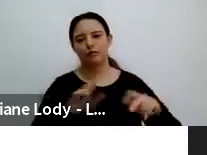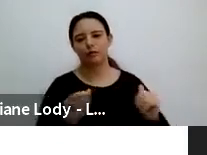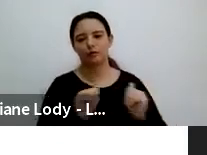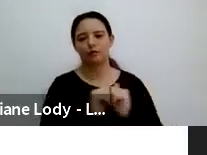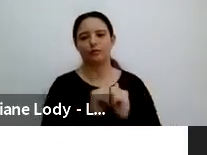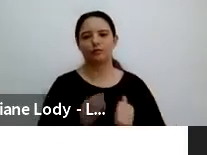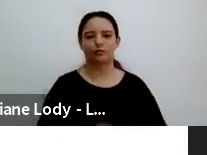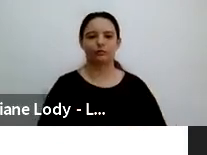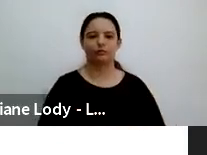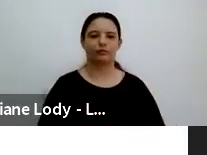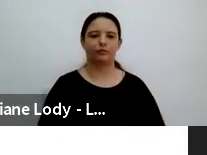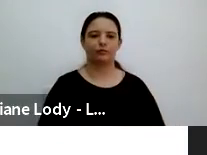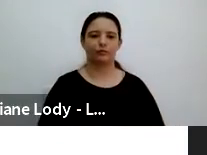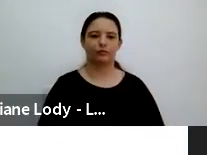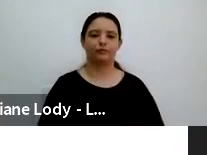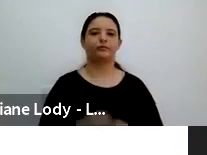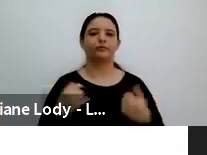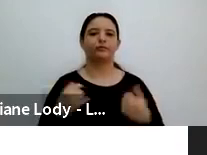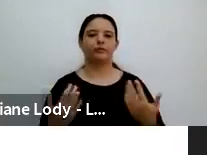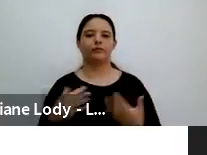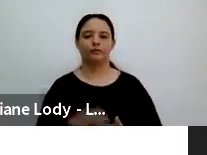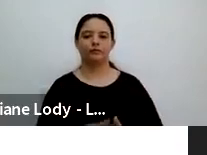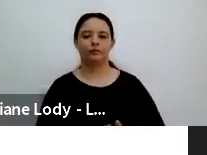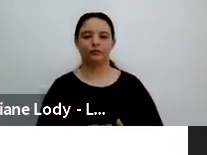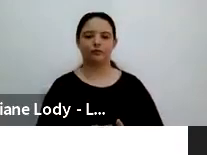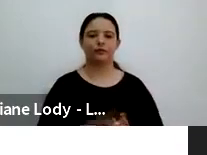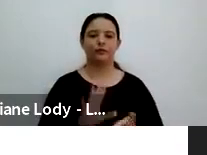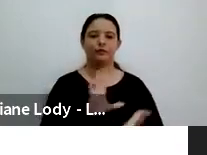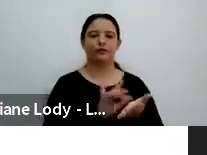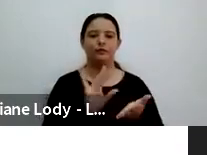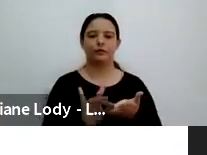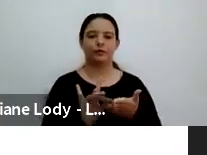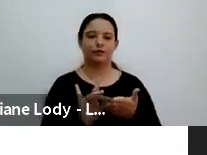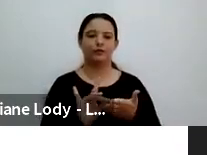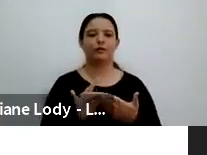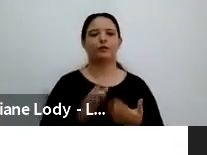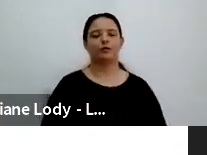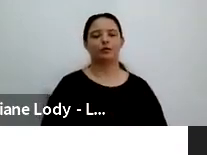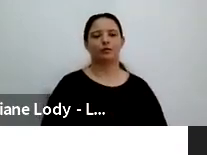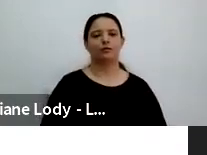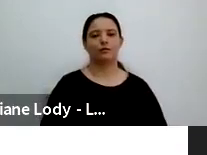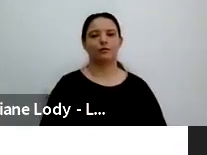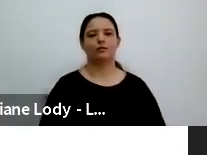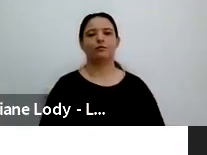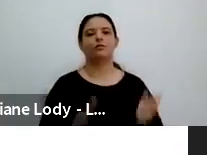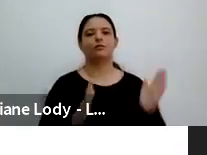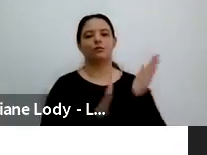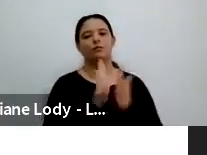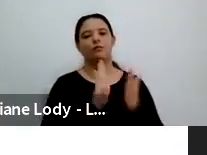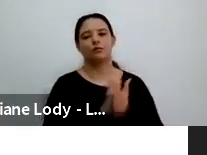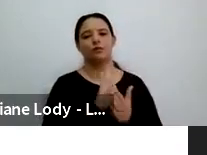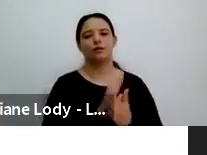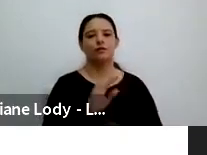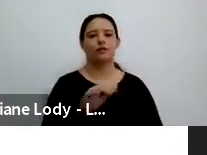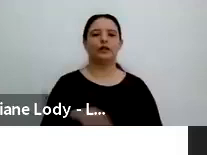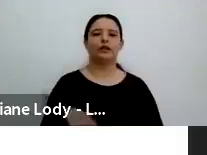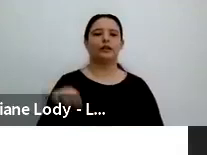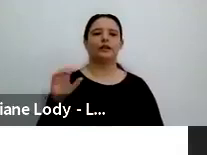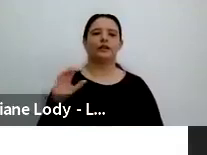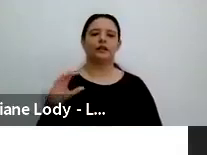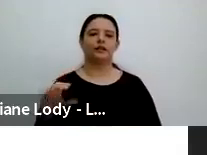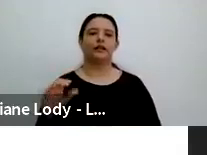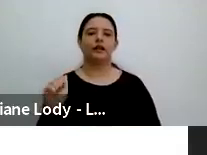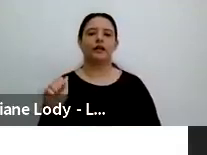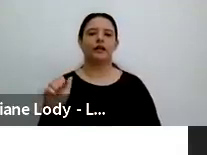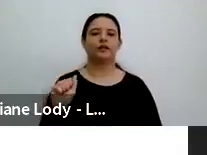So in the article that Anna Smith and I published in LCSI and that we shared today, we talk about a flat check